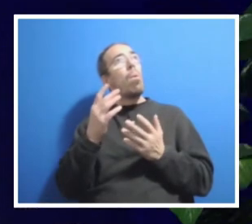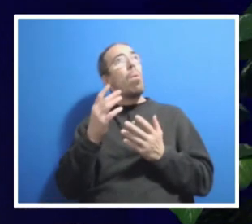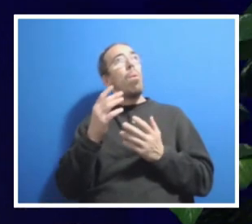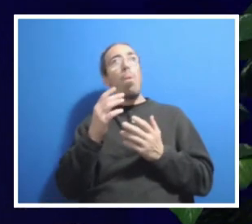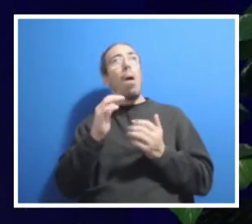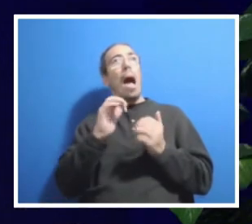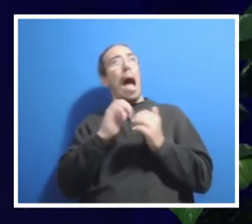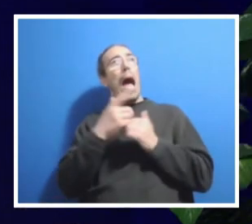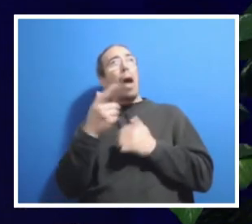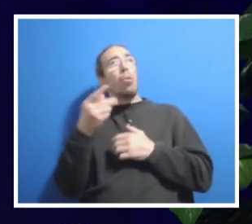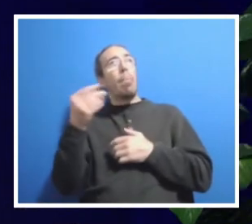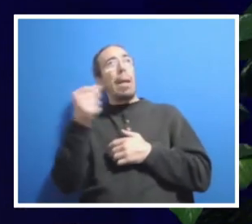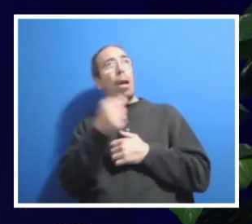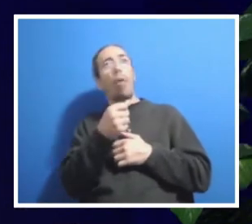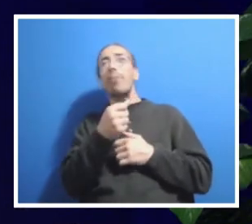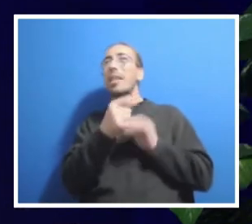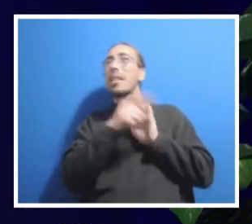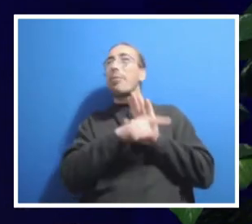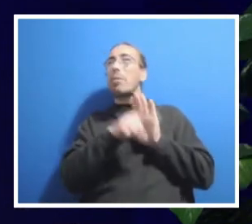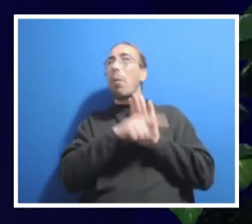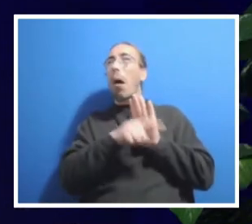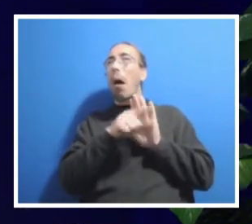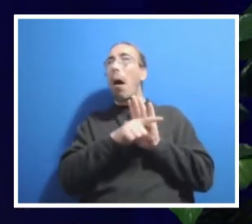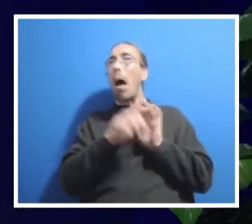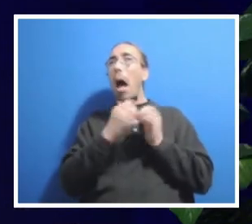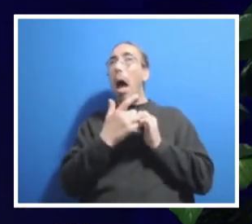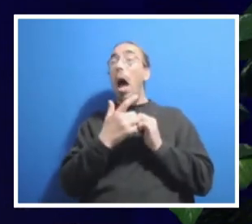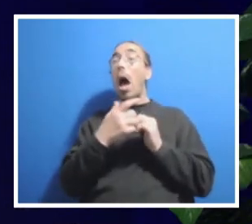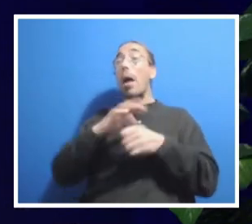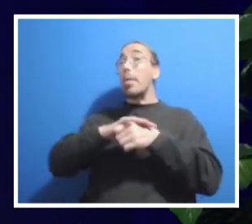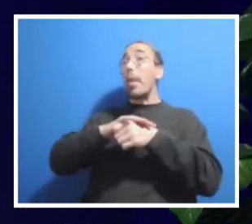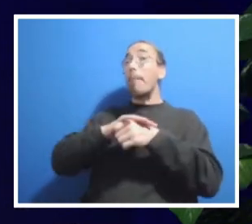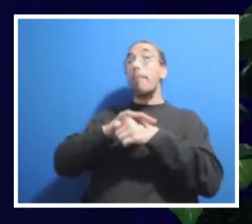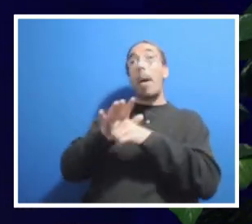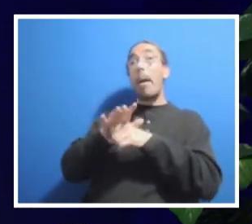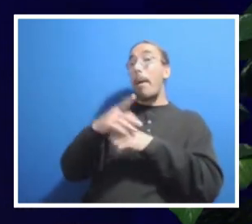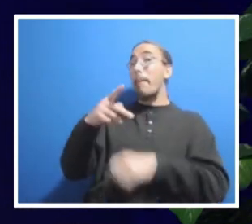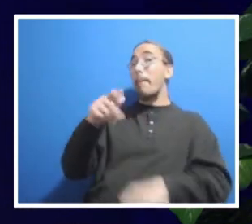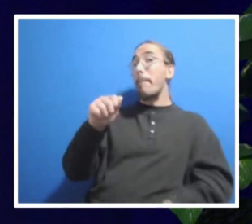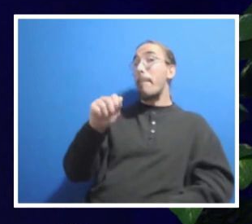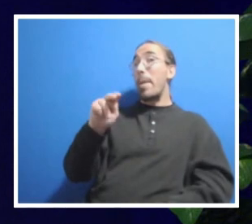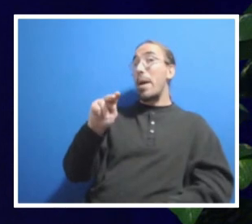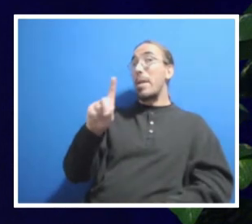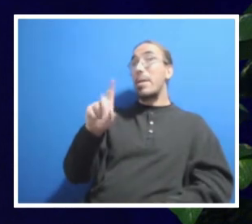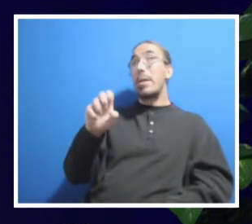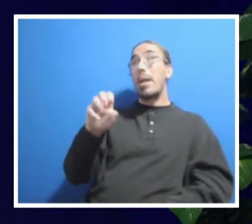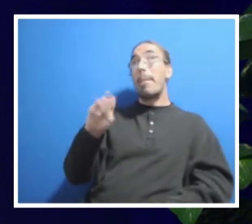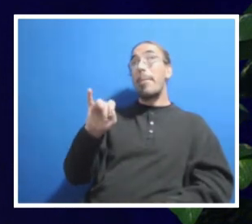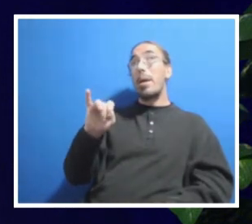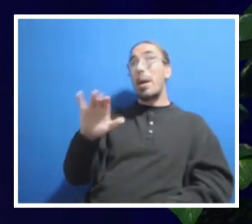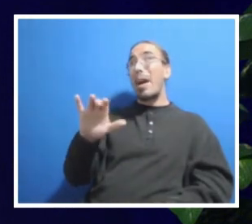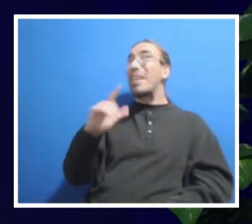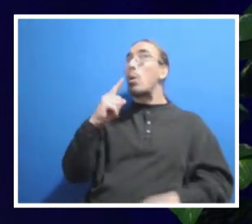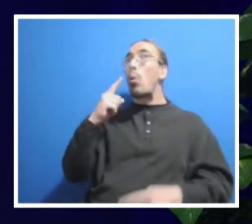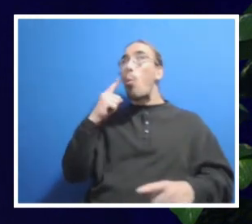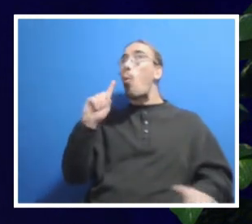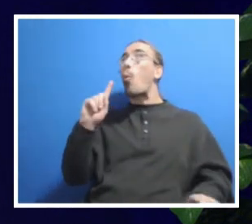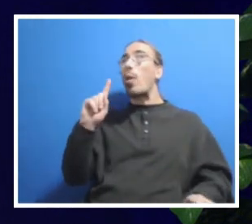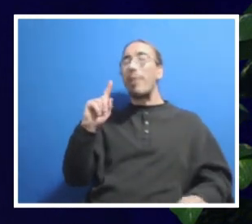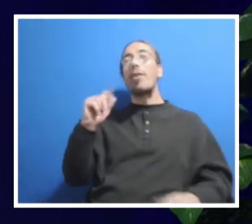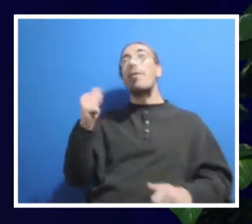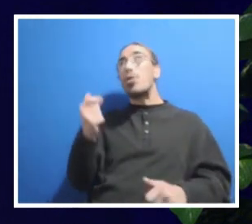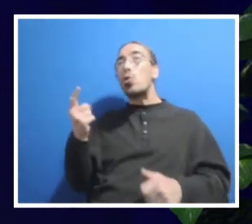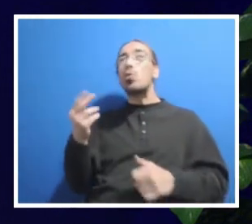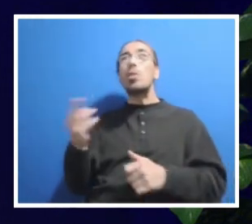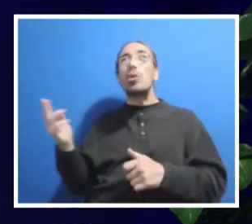So it's a variety of things. The pandemic didn't help. We had quite a few expenses related to the pandemic. We also have seen,